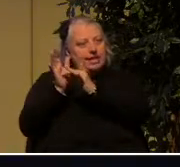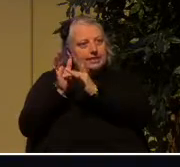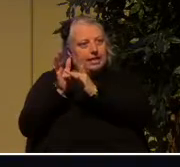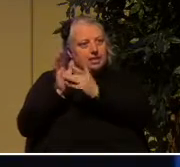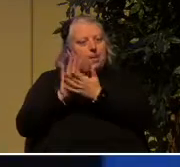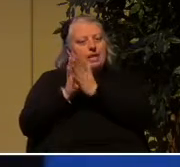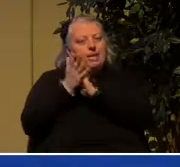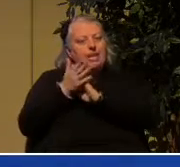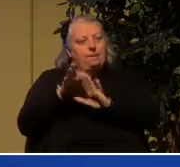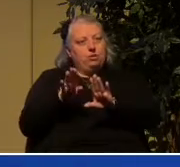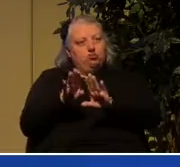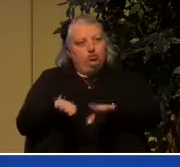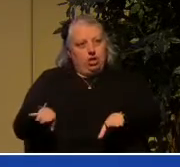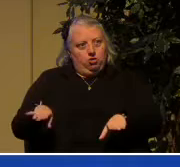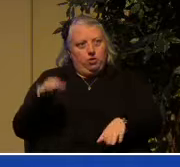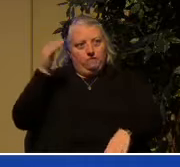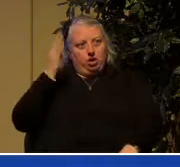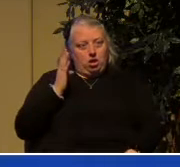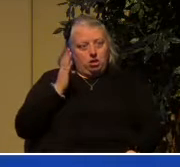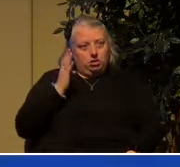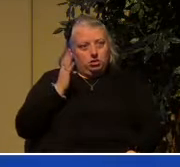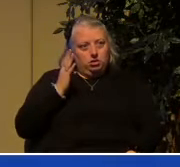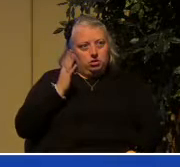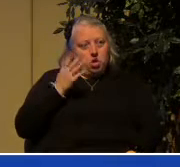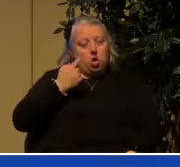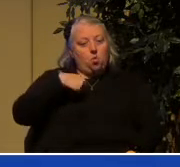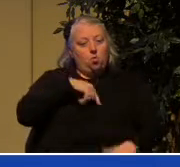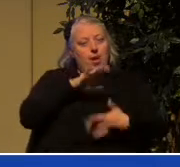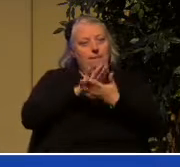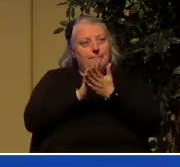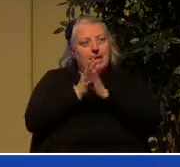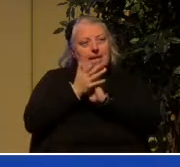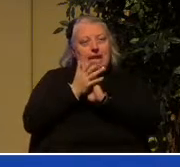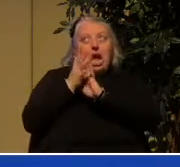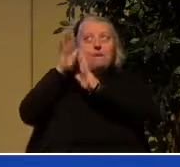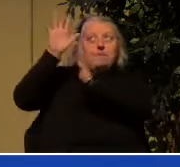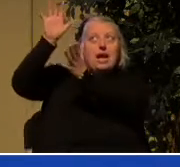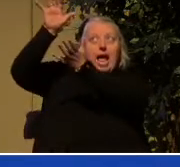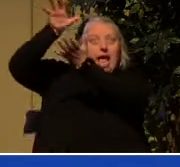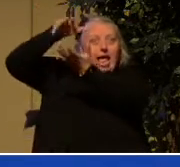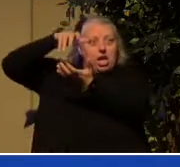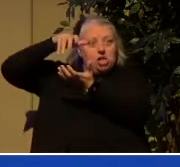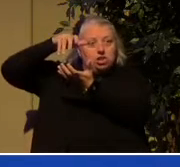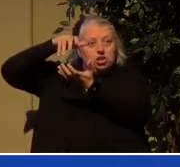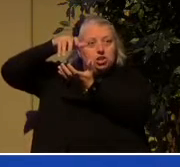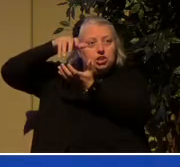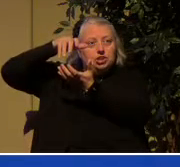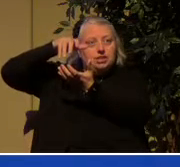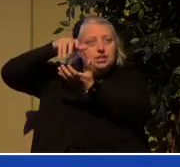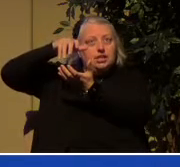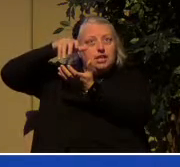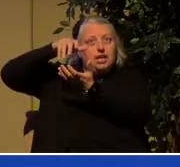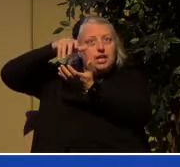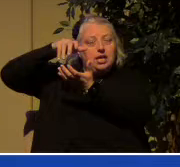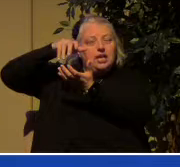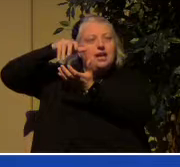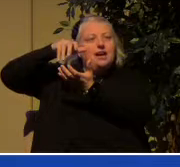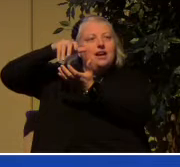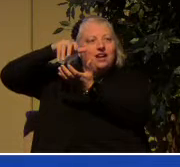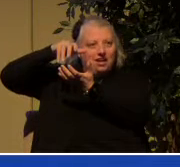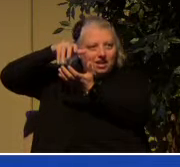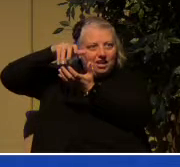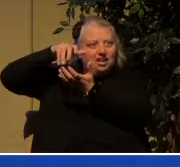we become heirs of the, say it with me, inheritance.